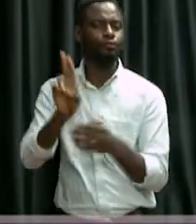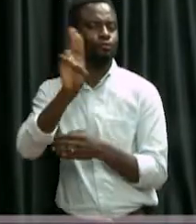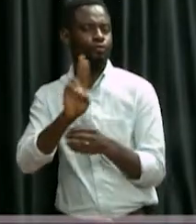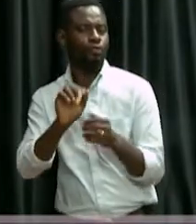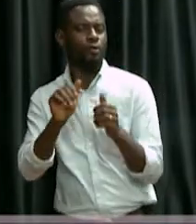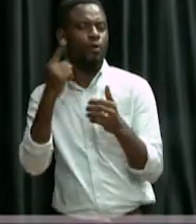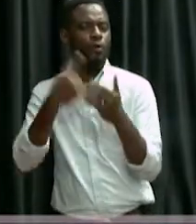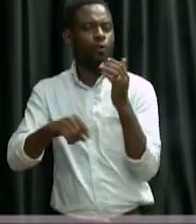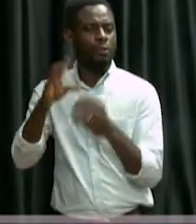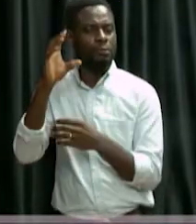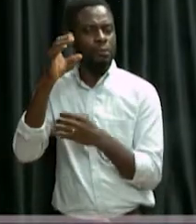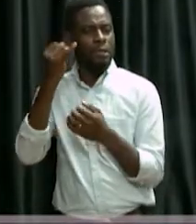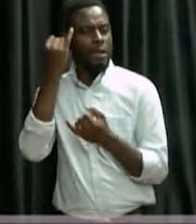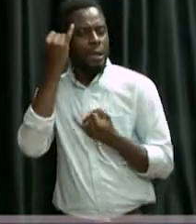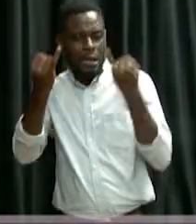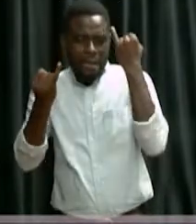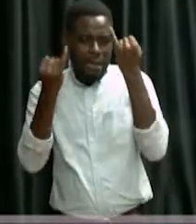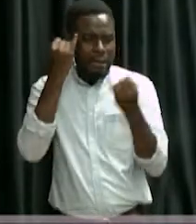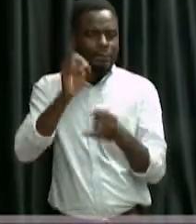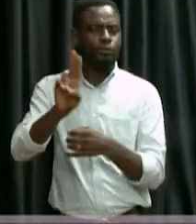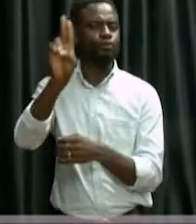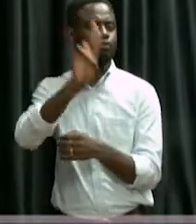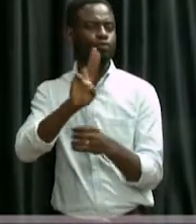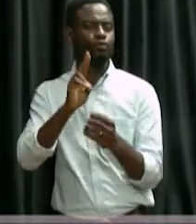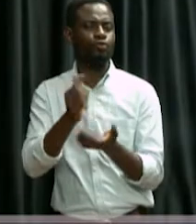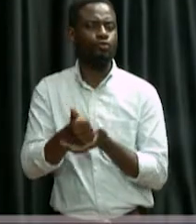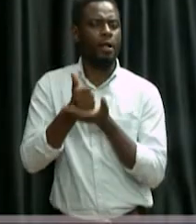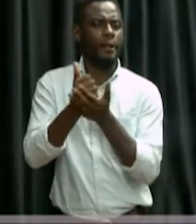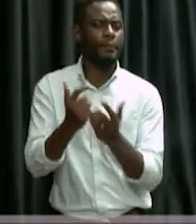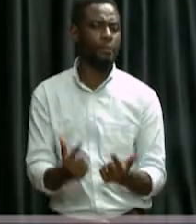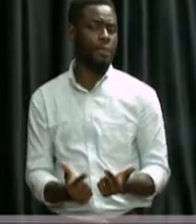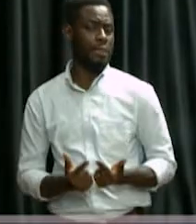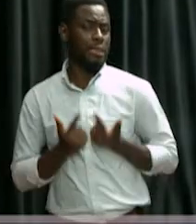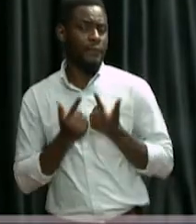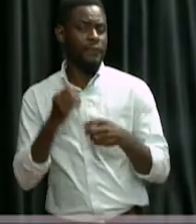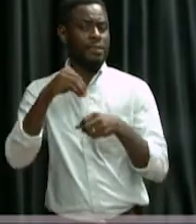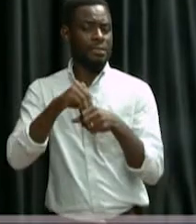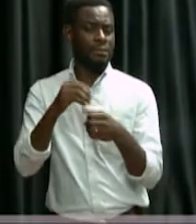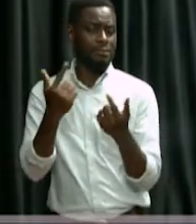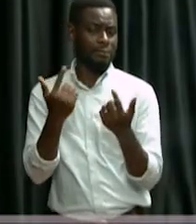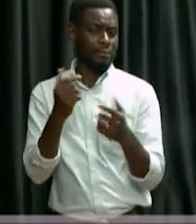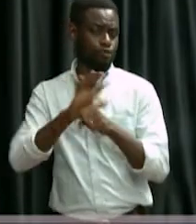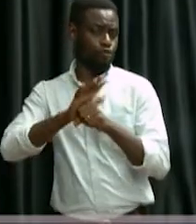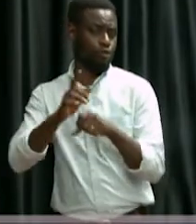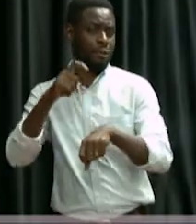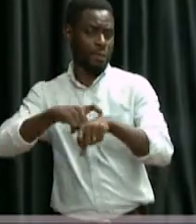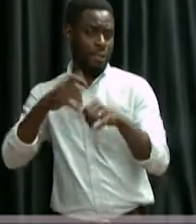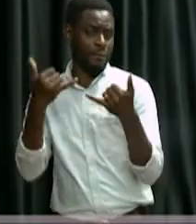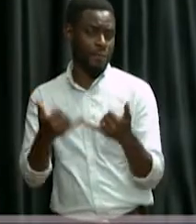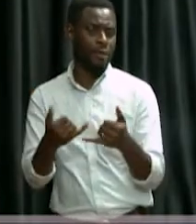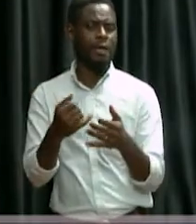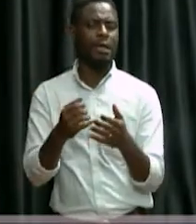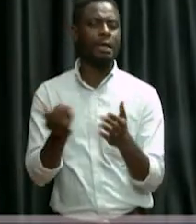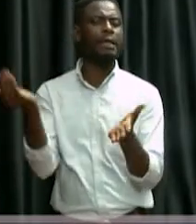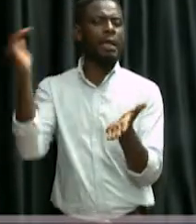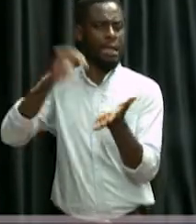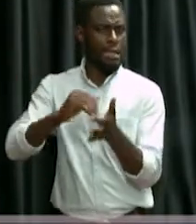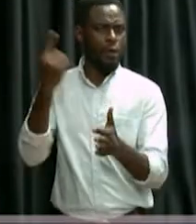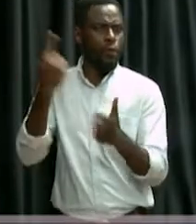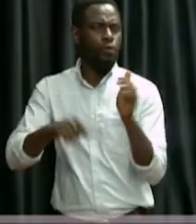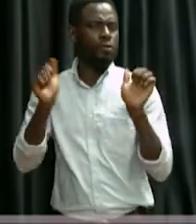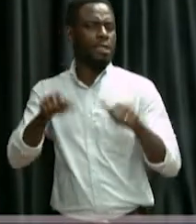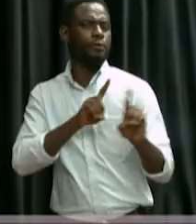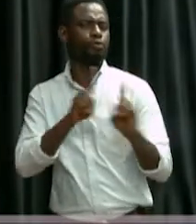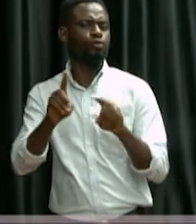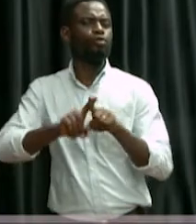using, what ideas you are using to survive and thrive, and also what you could do differently to ensure that